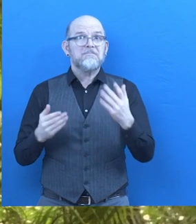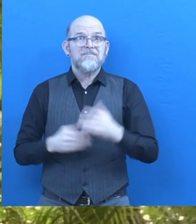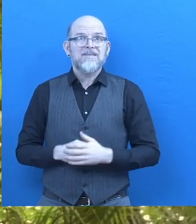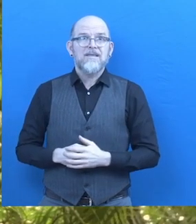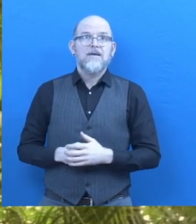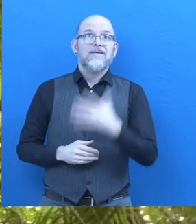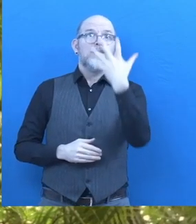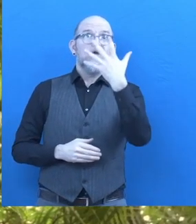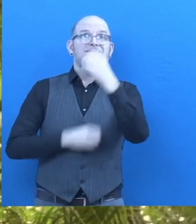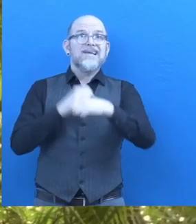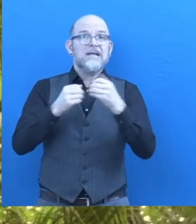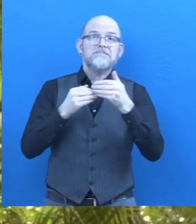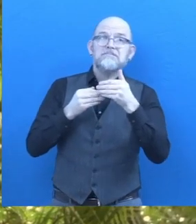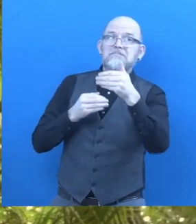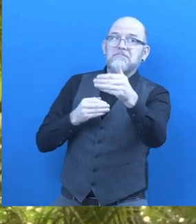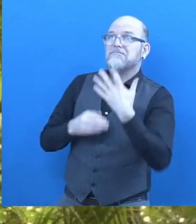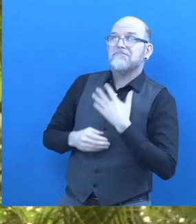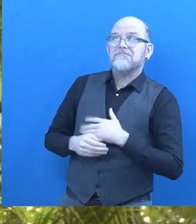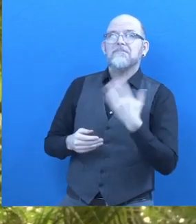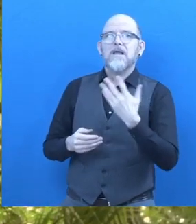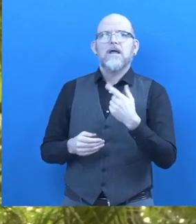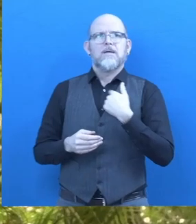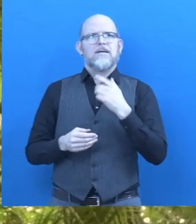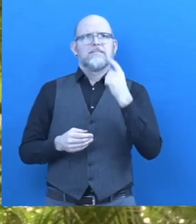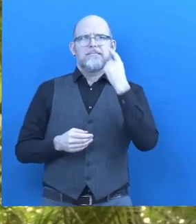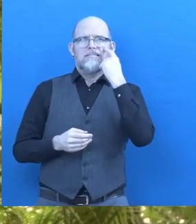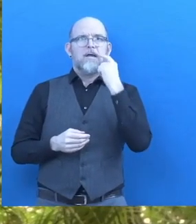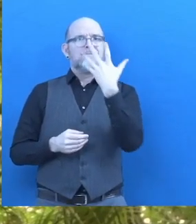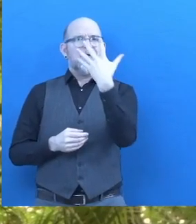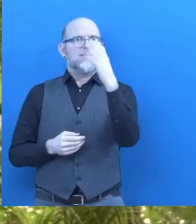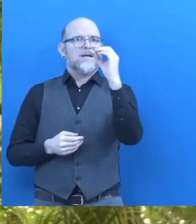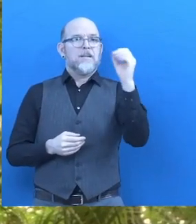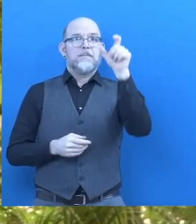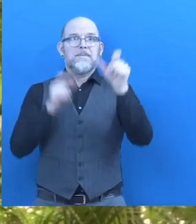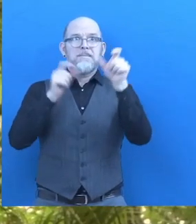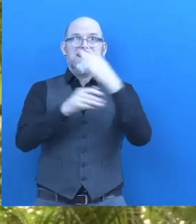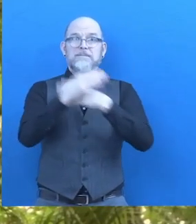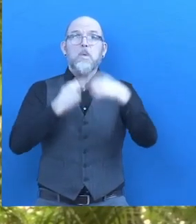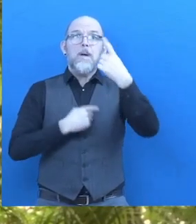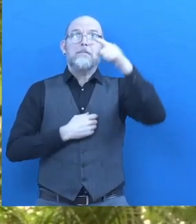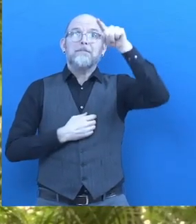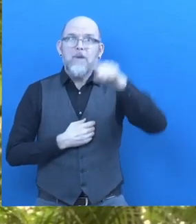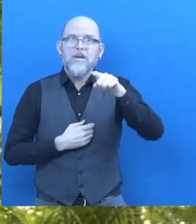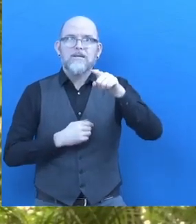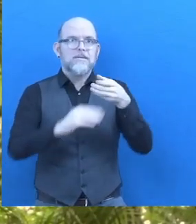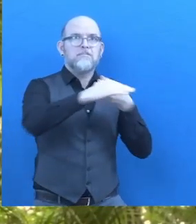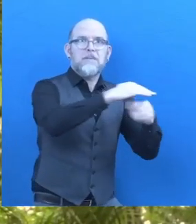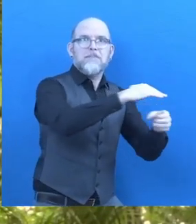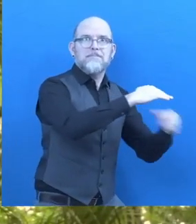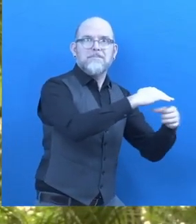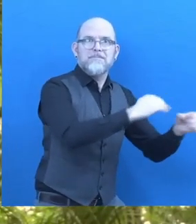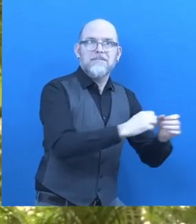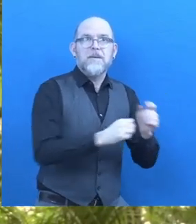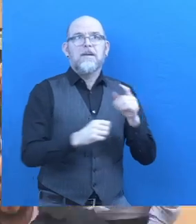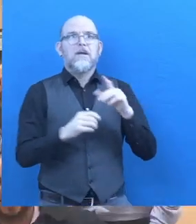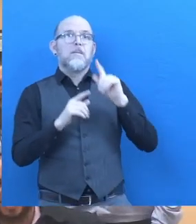In the following five years, we want to employ more than 500 people with disabilities per month while working with 2,000